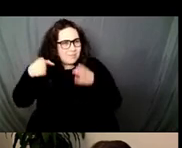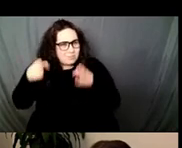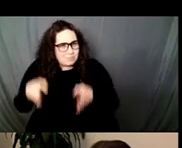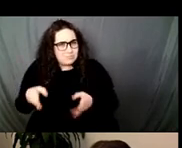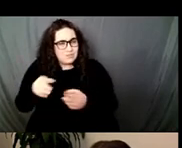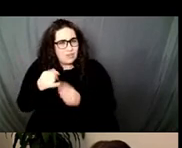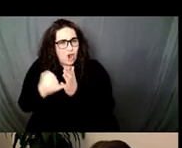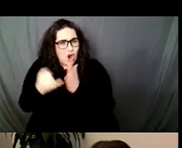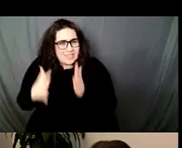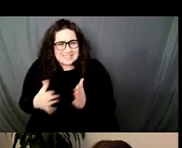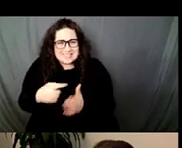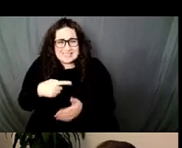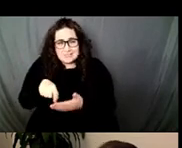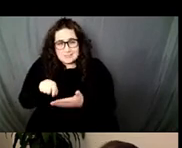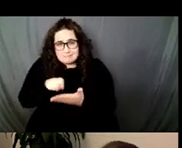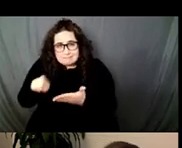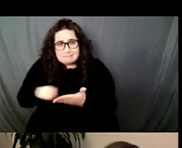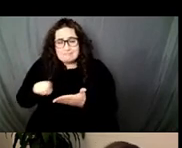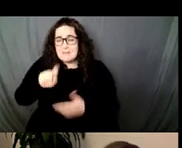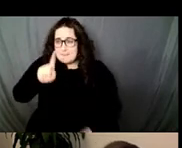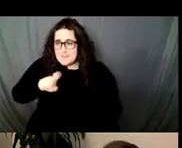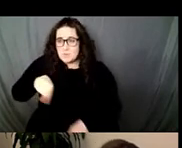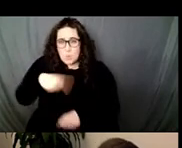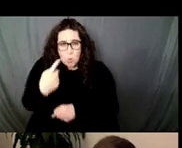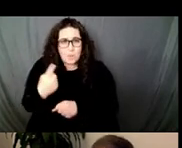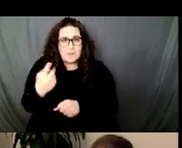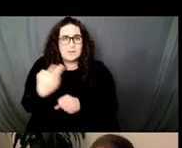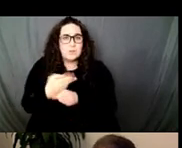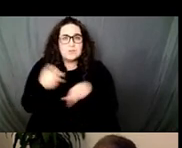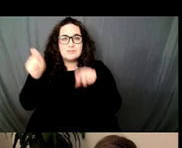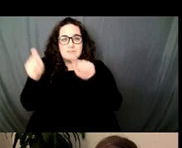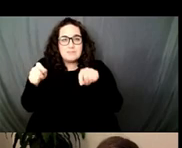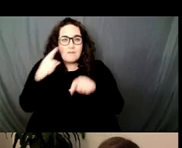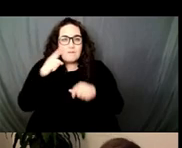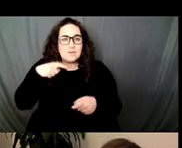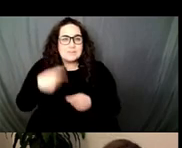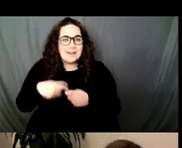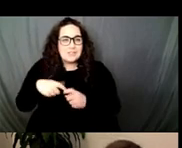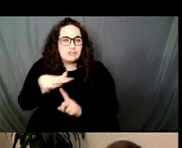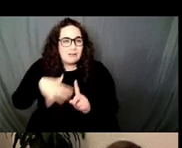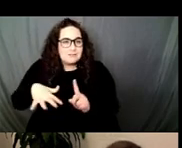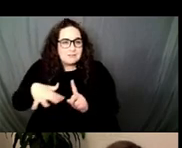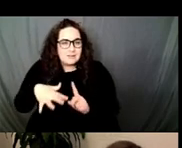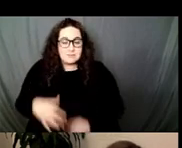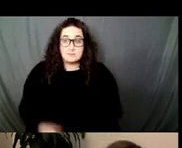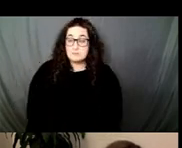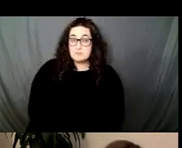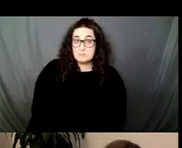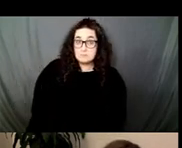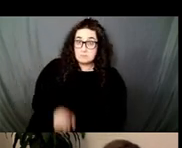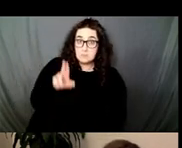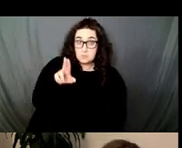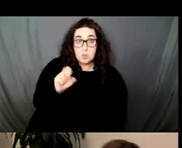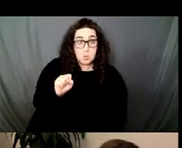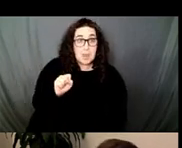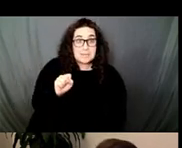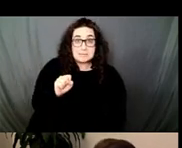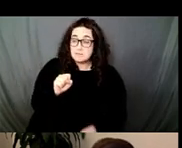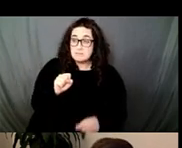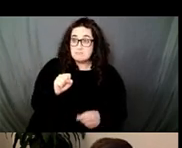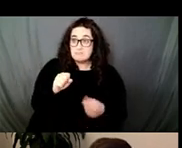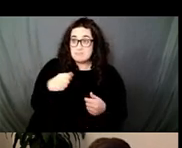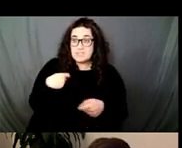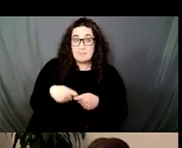used only within Spanish-speaking contexts, I responded by pointing out that the United States is a Spanish-speaking